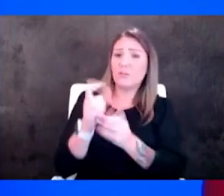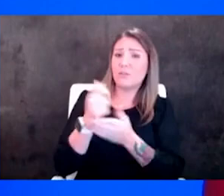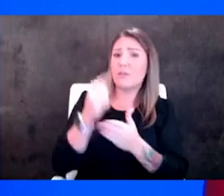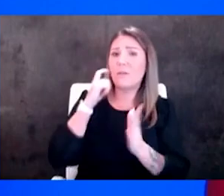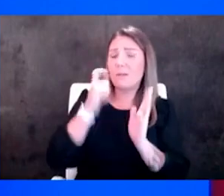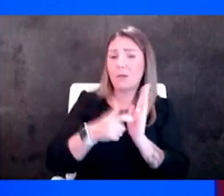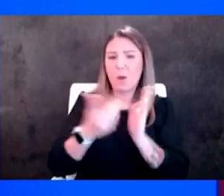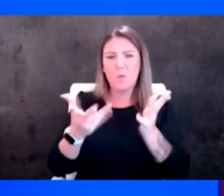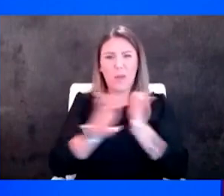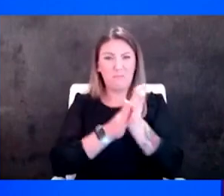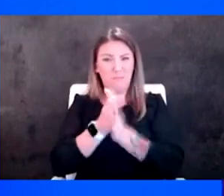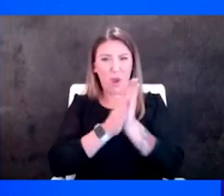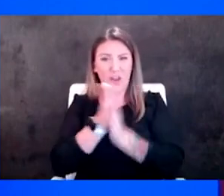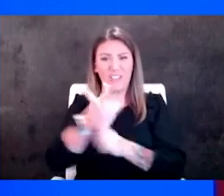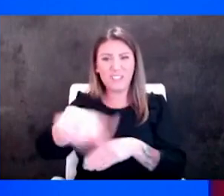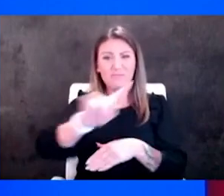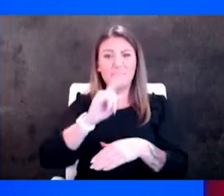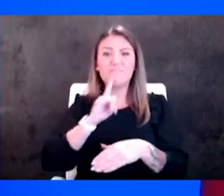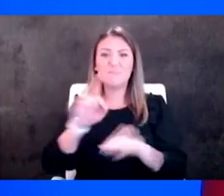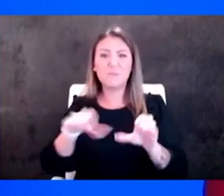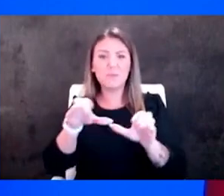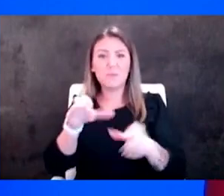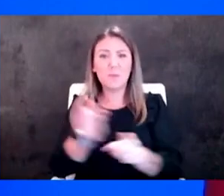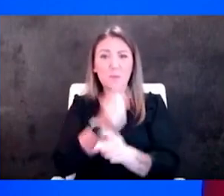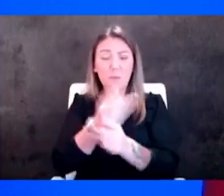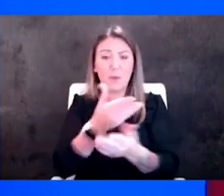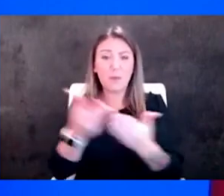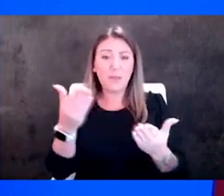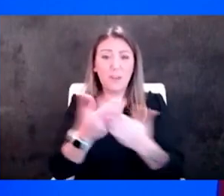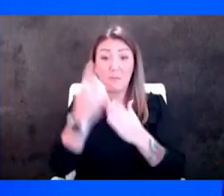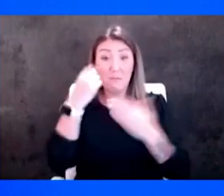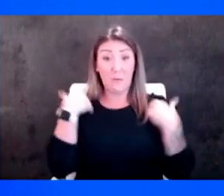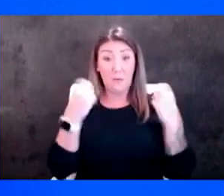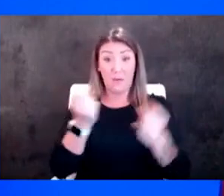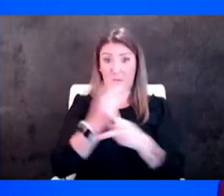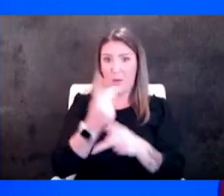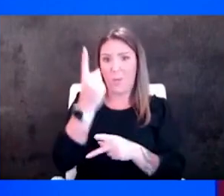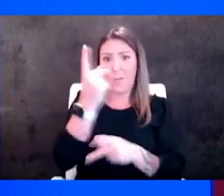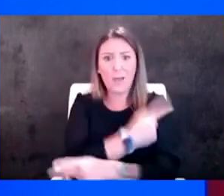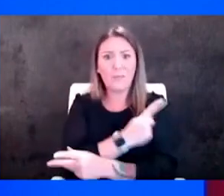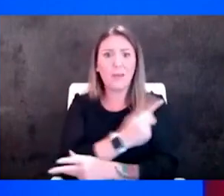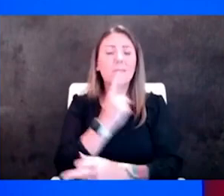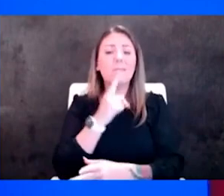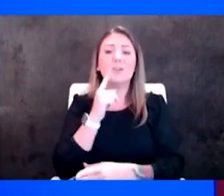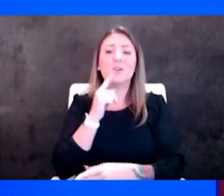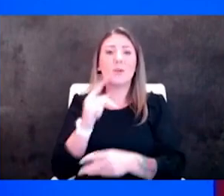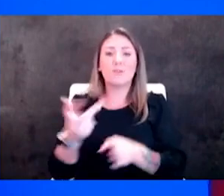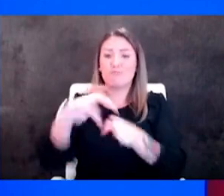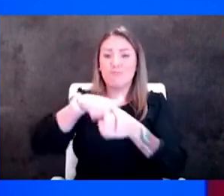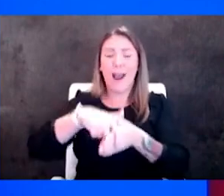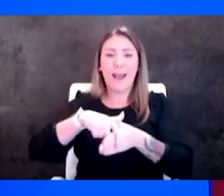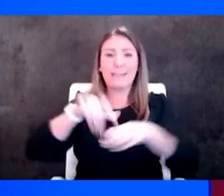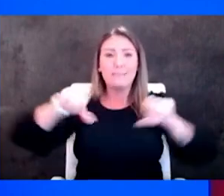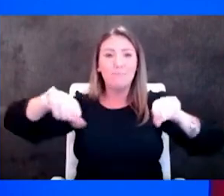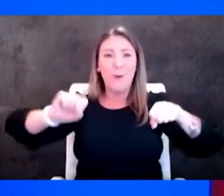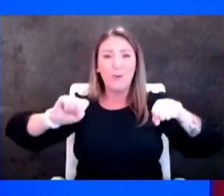them around doing the right things for their health care for one of our patients it was getting back on his harley for another it's in the garden for some folks it's